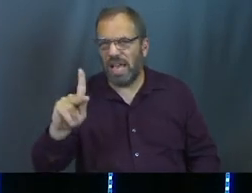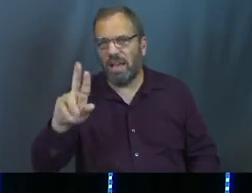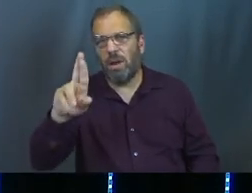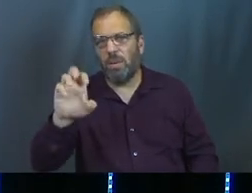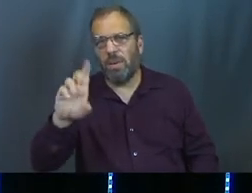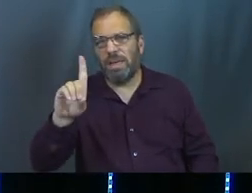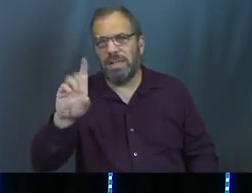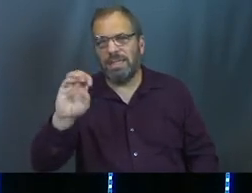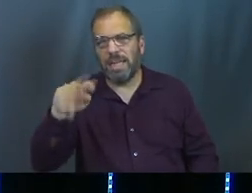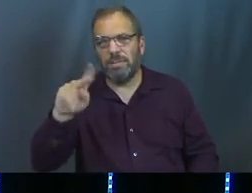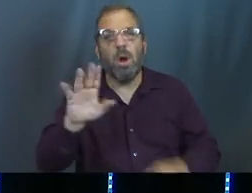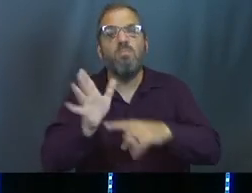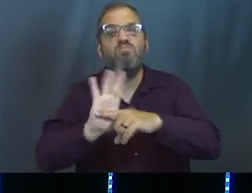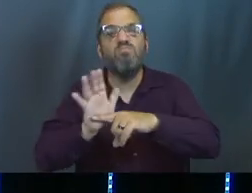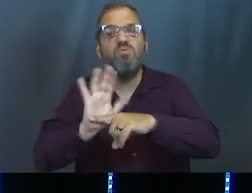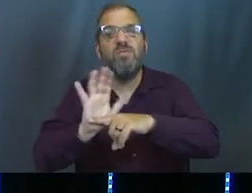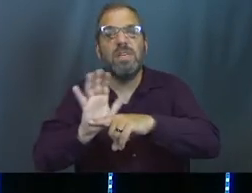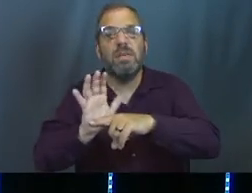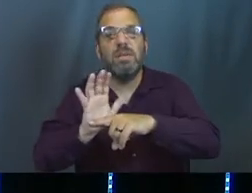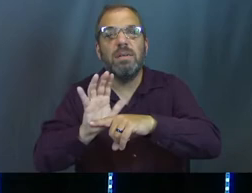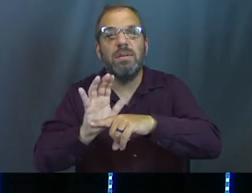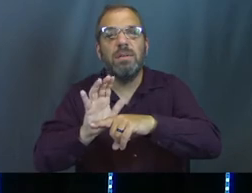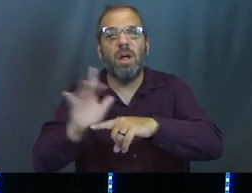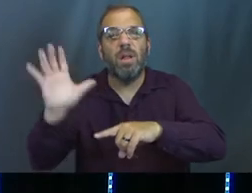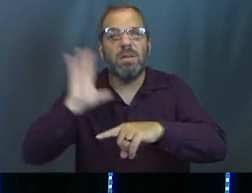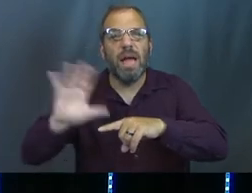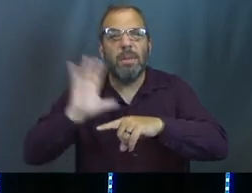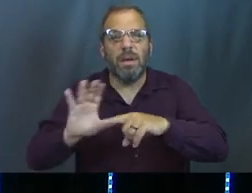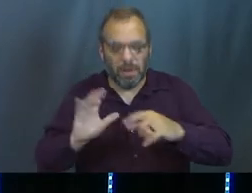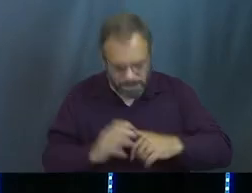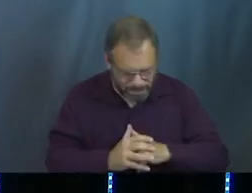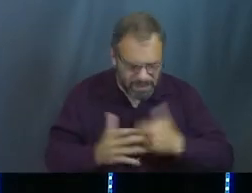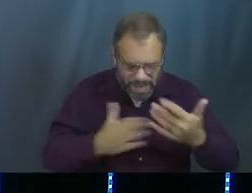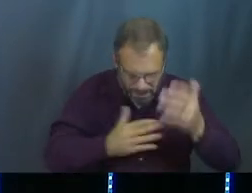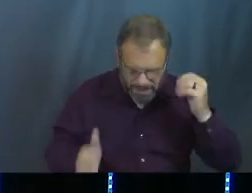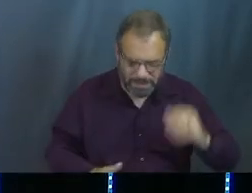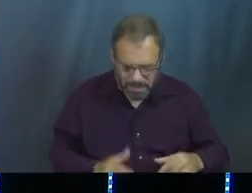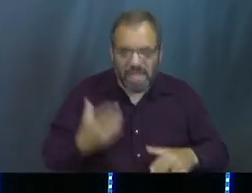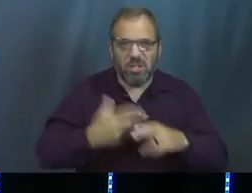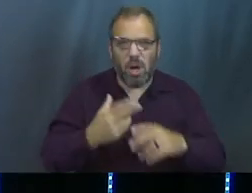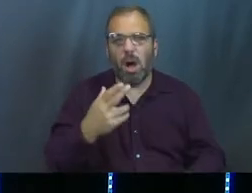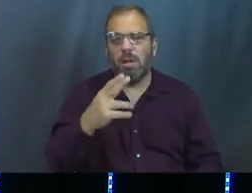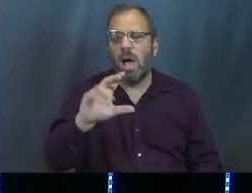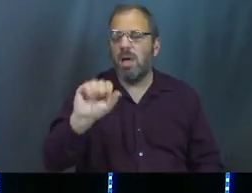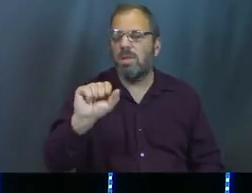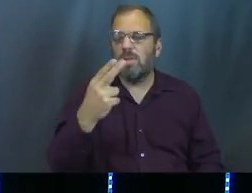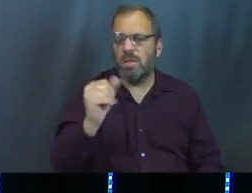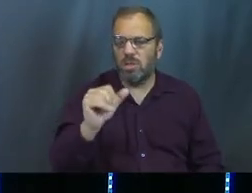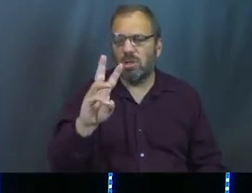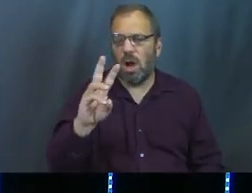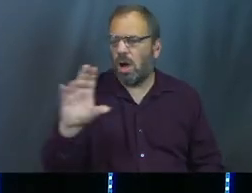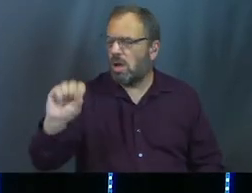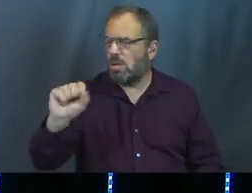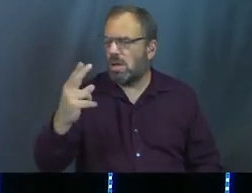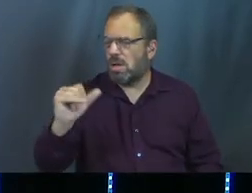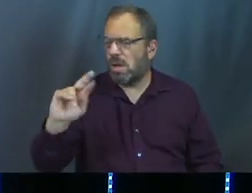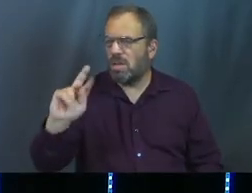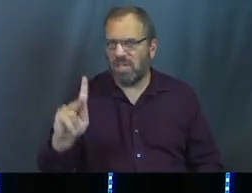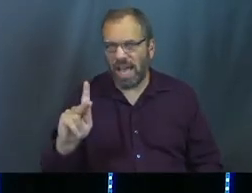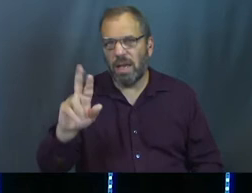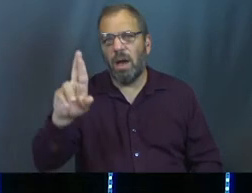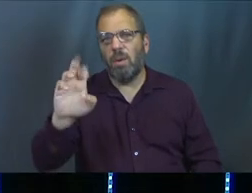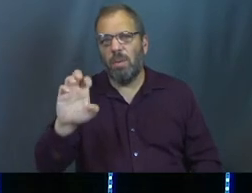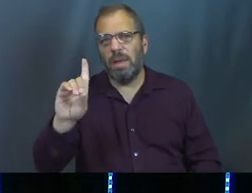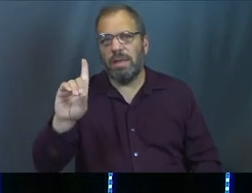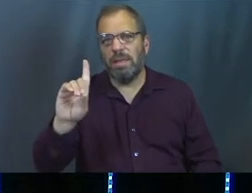A lot of people, yeah. Last service, people were like, mmm. I was like, oh, geez. Yeah. It's like, it's got to be a favorite, right? It's like, it's a great movie. It really is. It's not